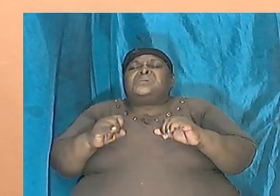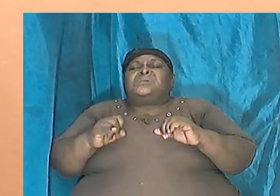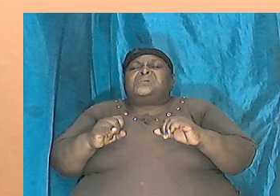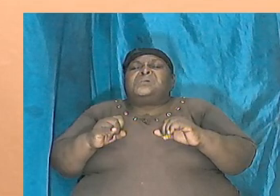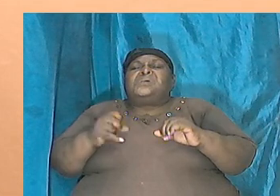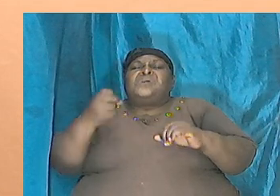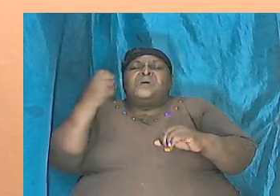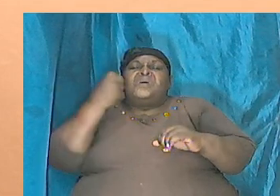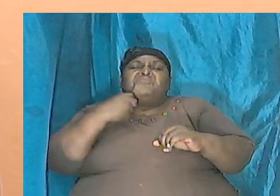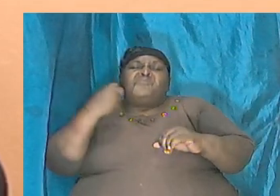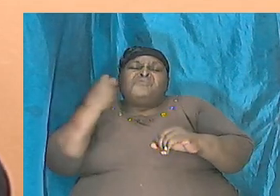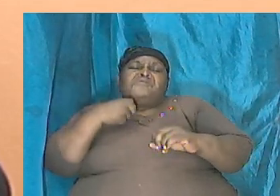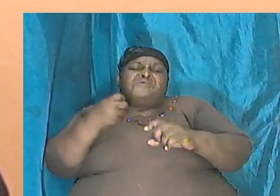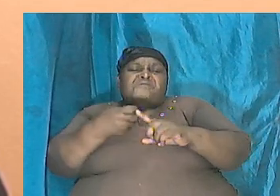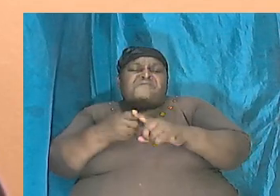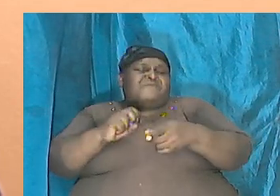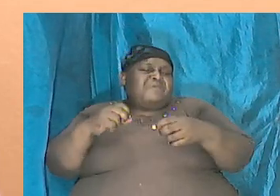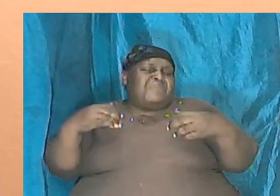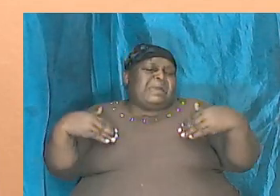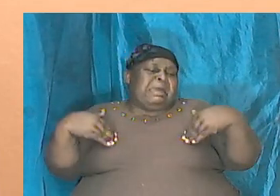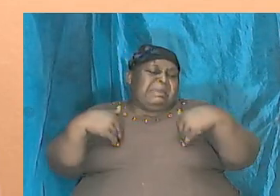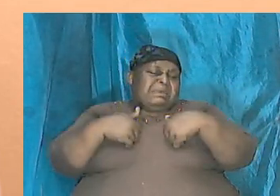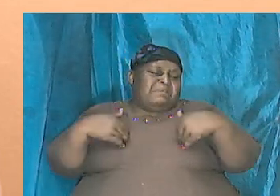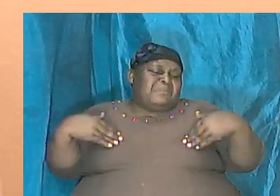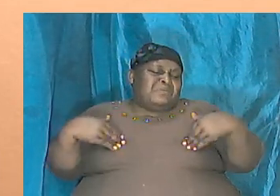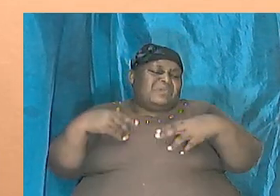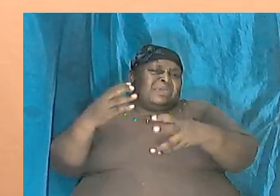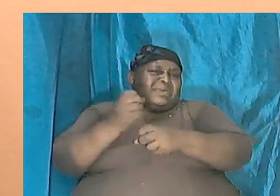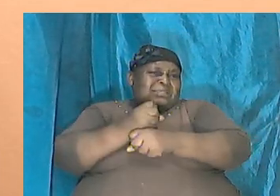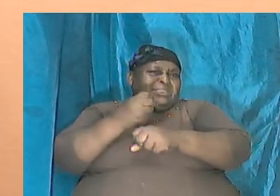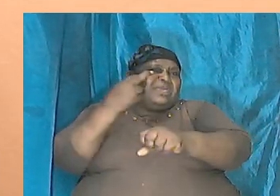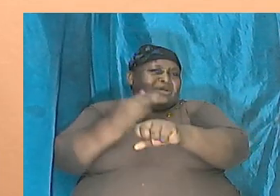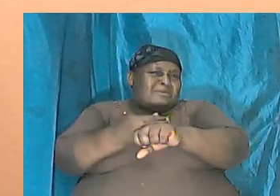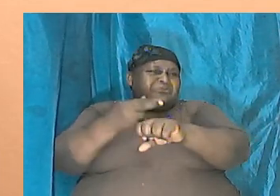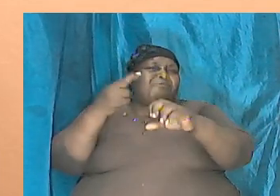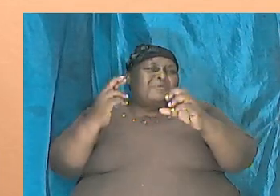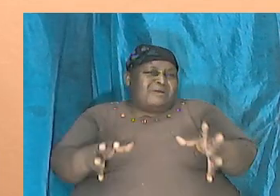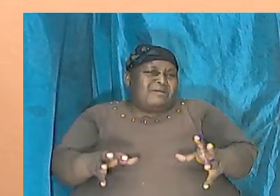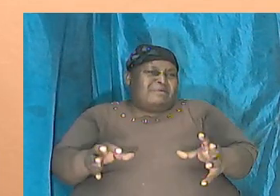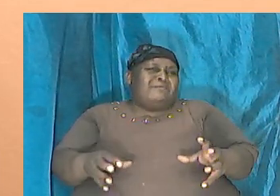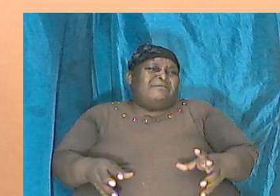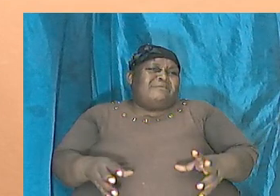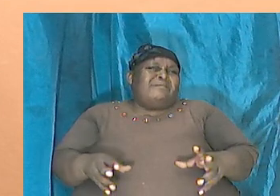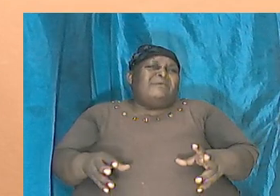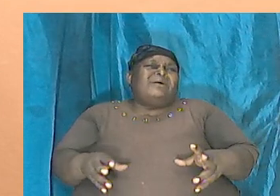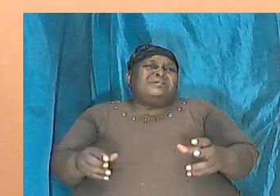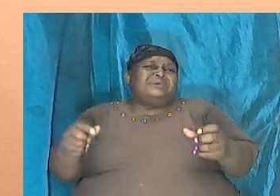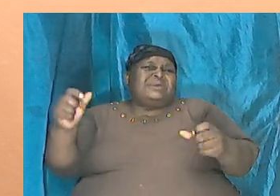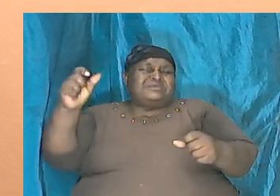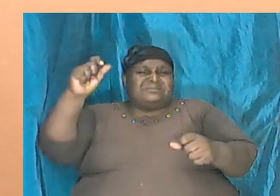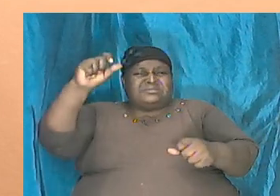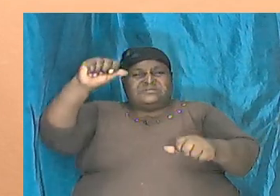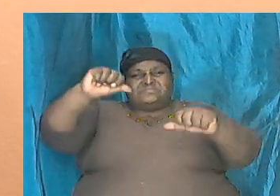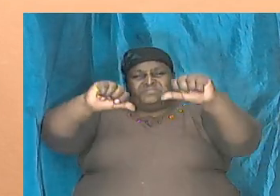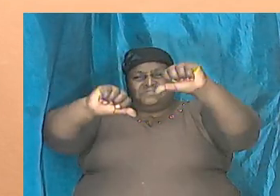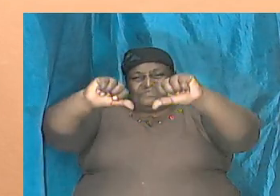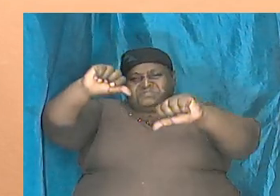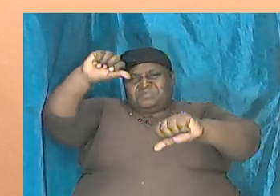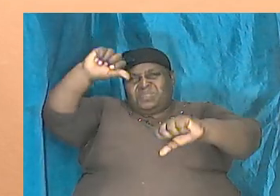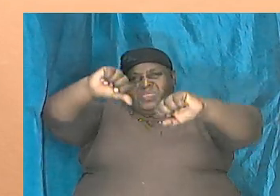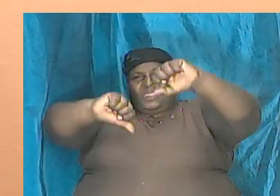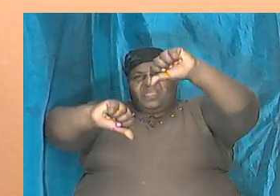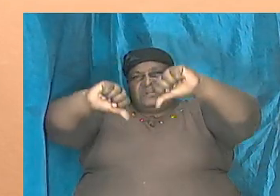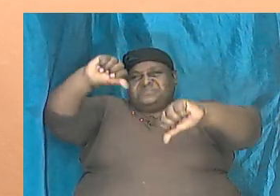bone from an animal, so you can take up a rock, carry out a kind of test, carbon